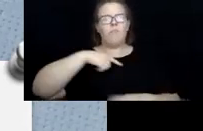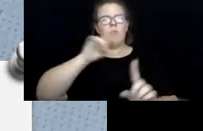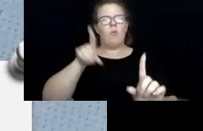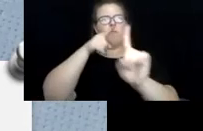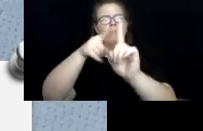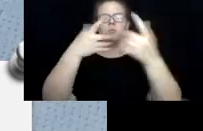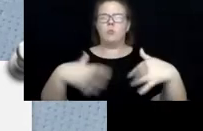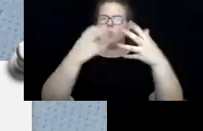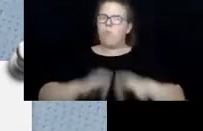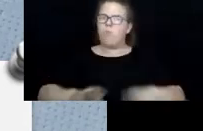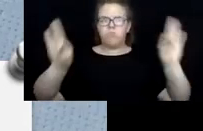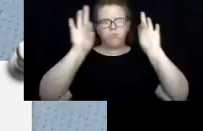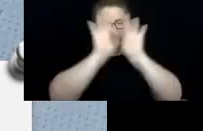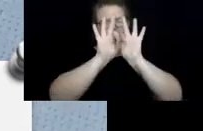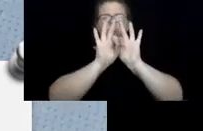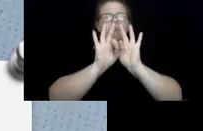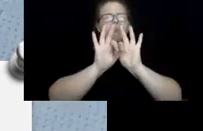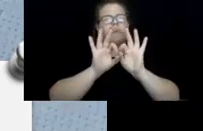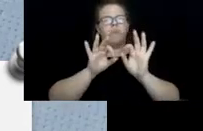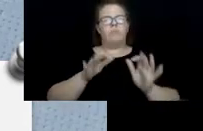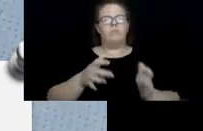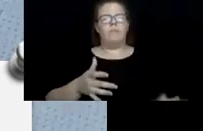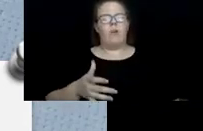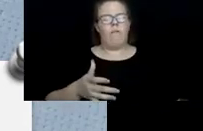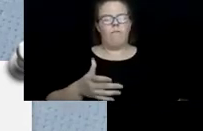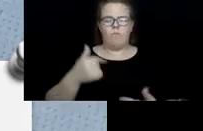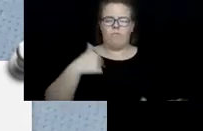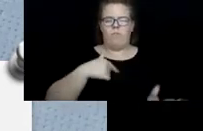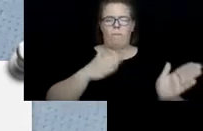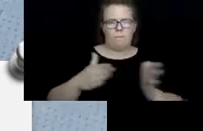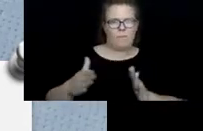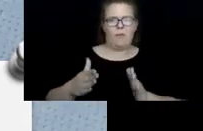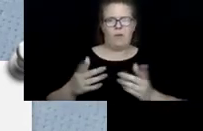every aspect of what we plan and do.